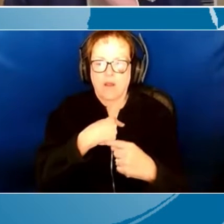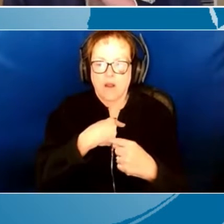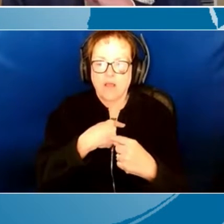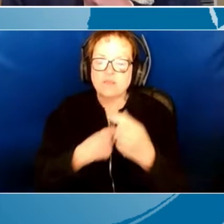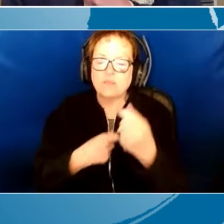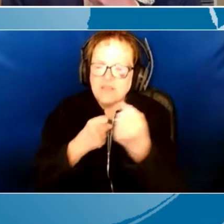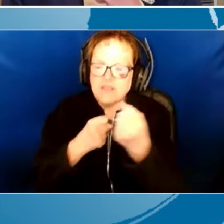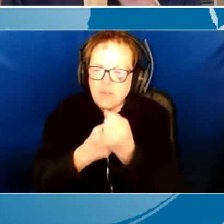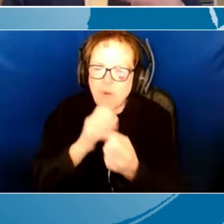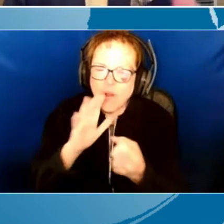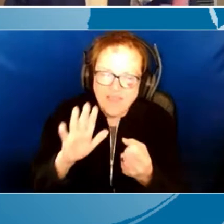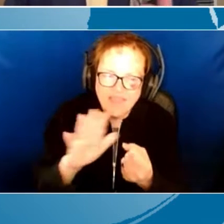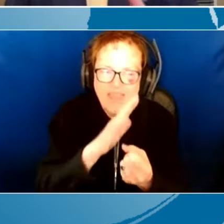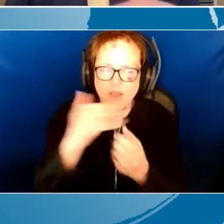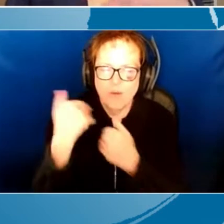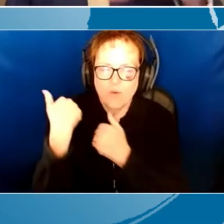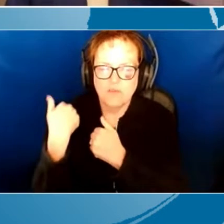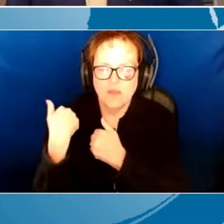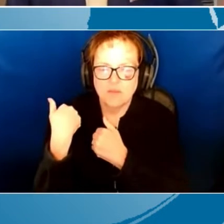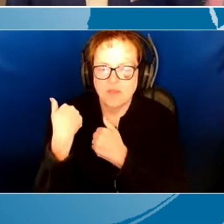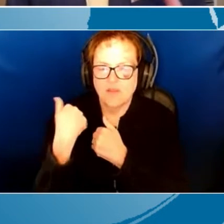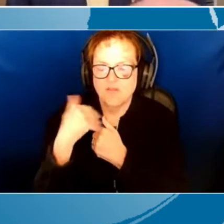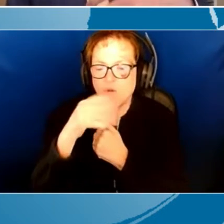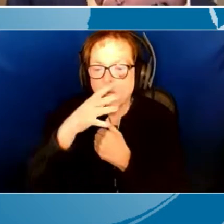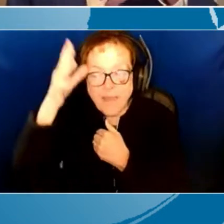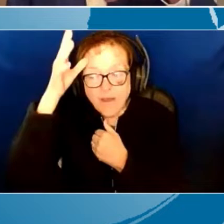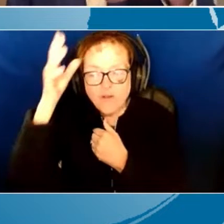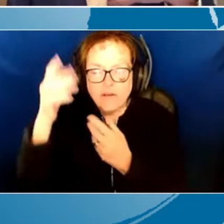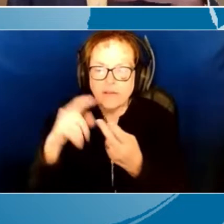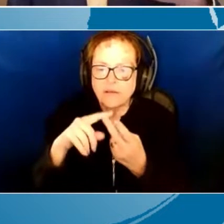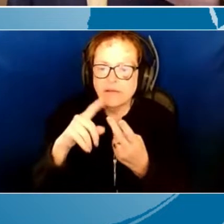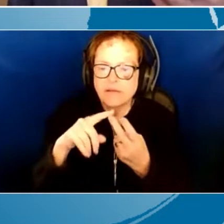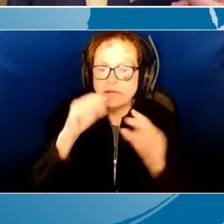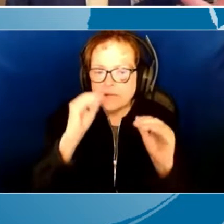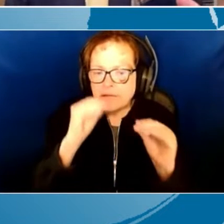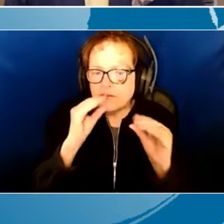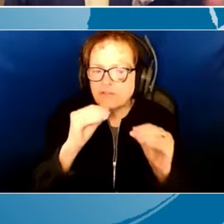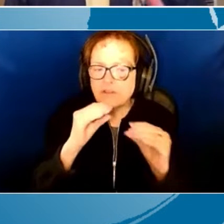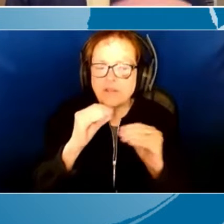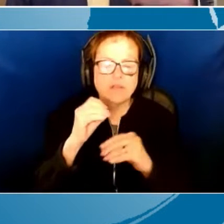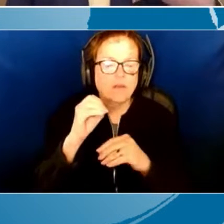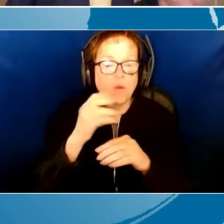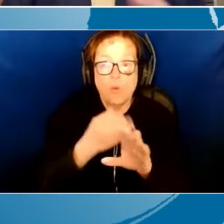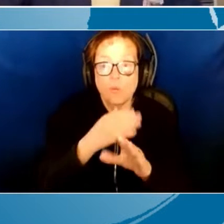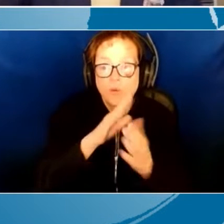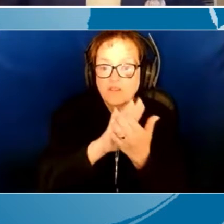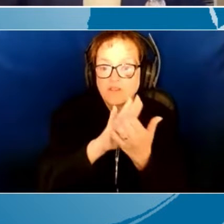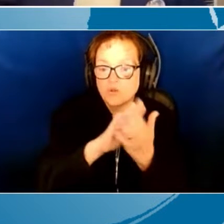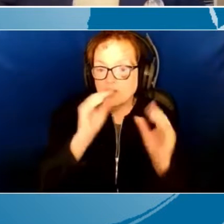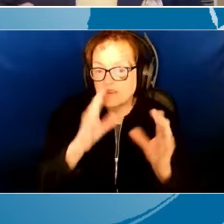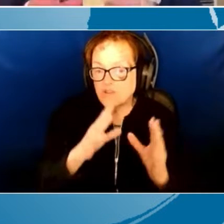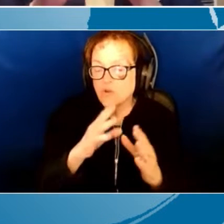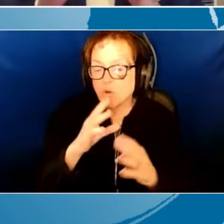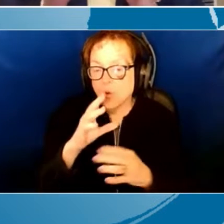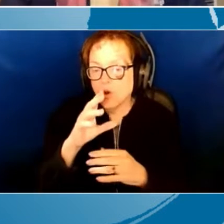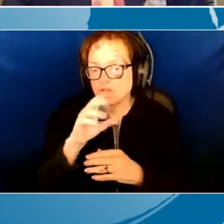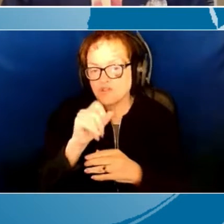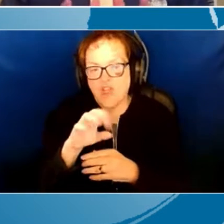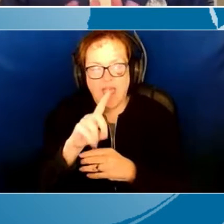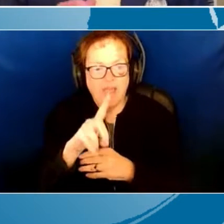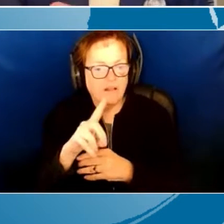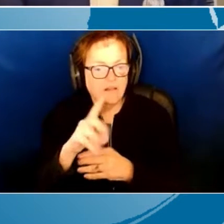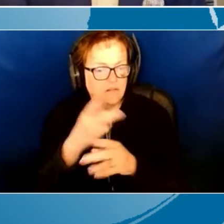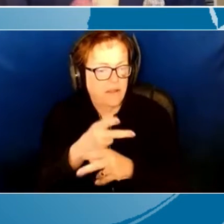responsibility for parenting, for teaching, if they're a preschool teacher or a child care provider, and